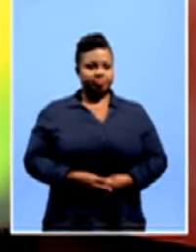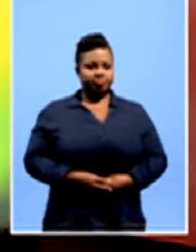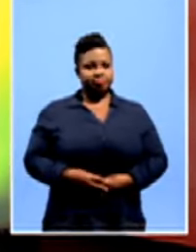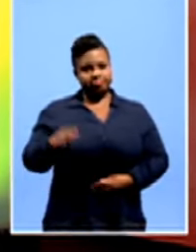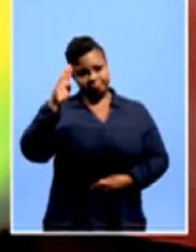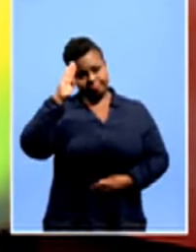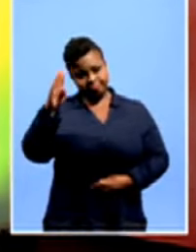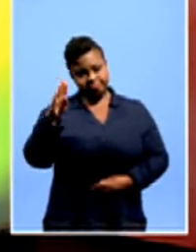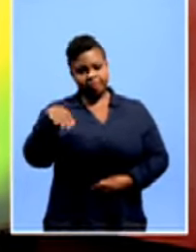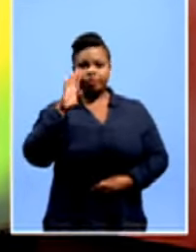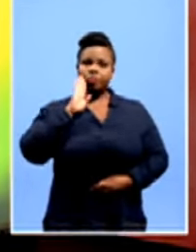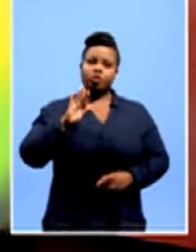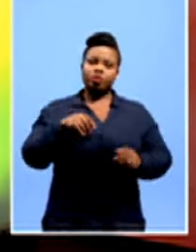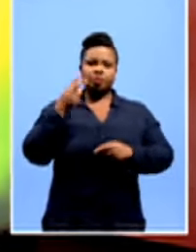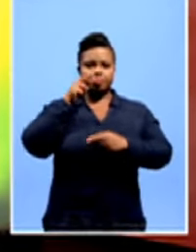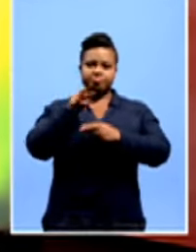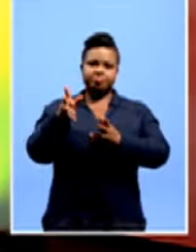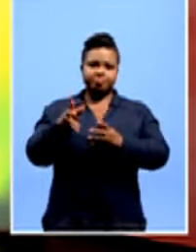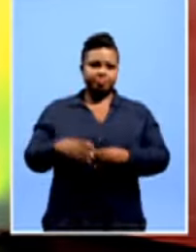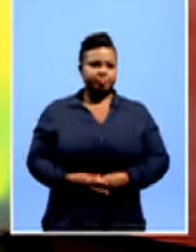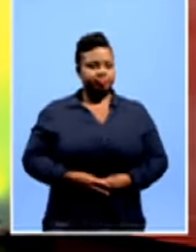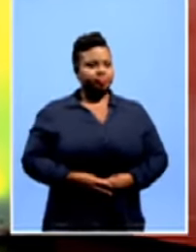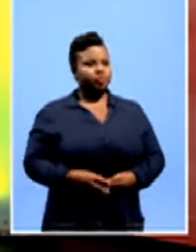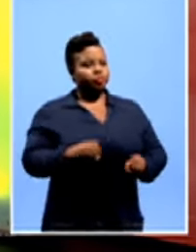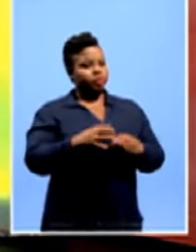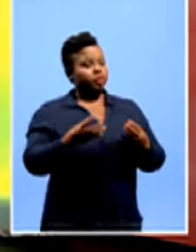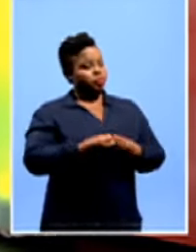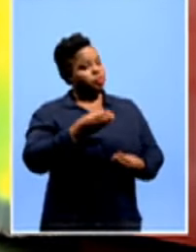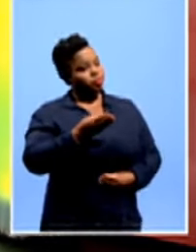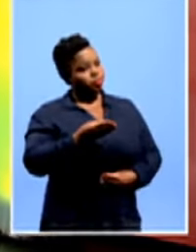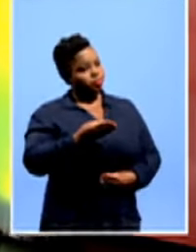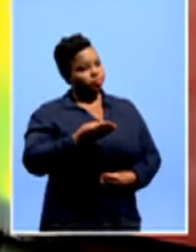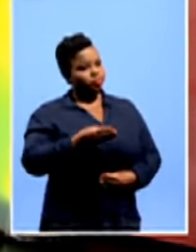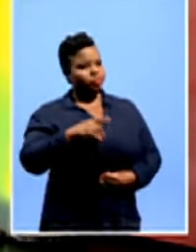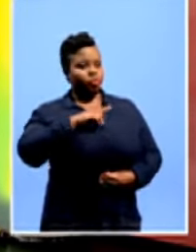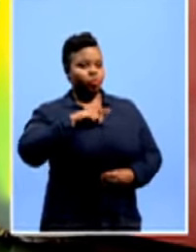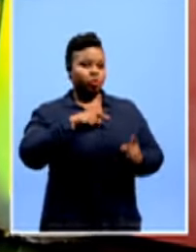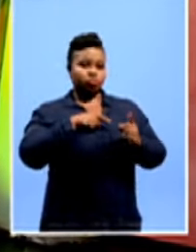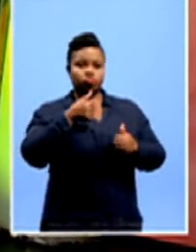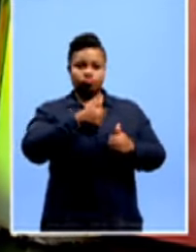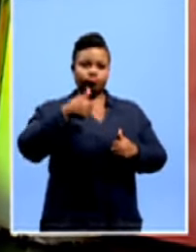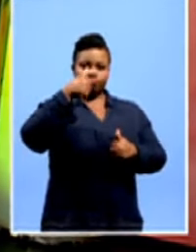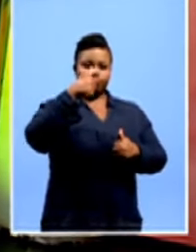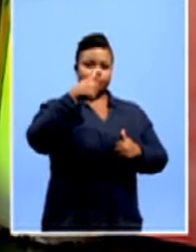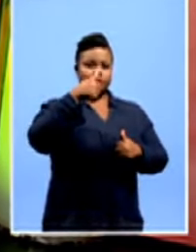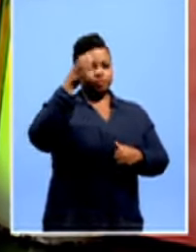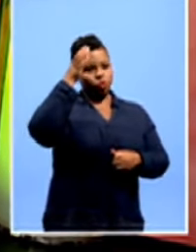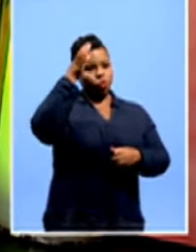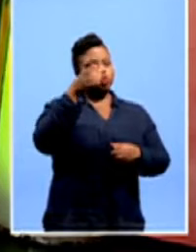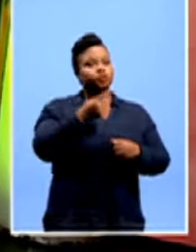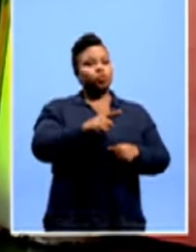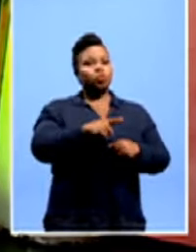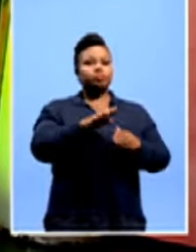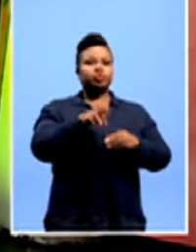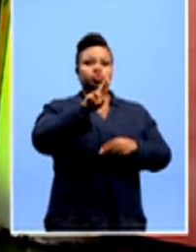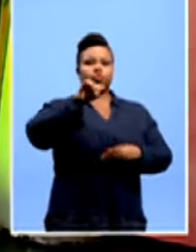Good evening, Bongani and your viewers. Dumisa, let me start with you. I mean, you're the head coach of cricket at the University